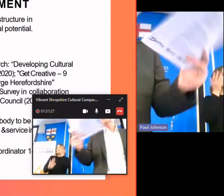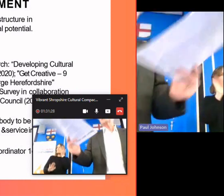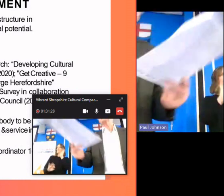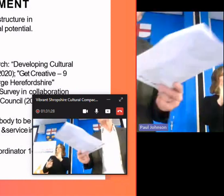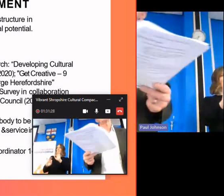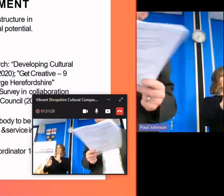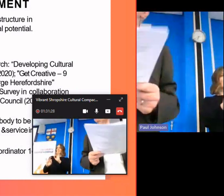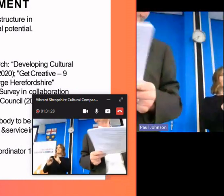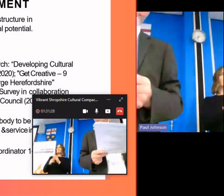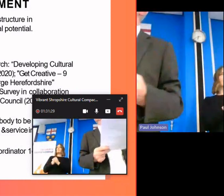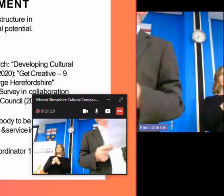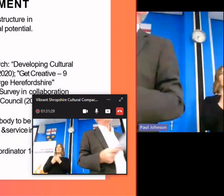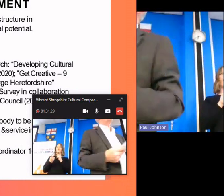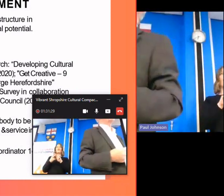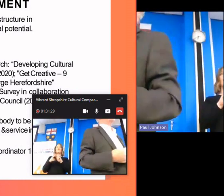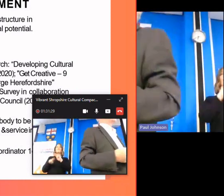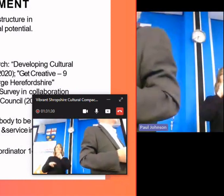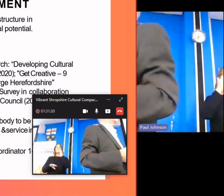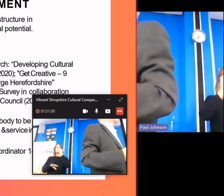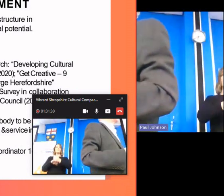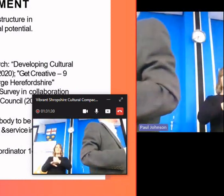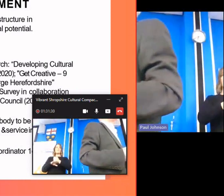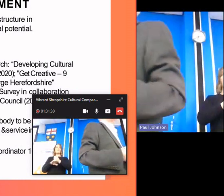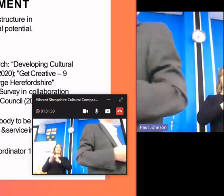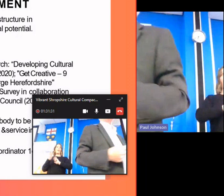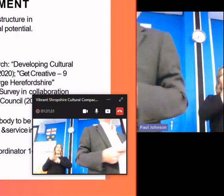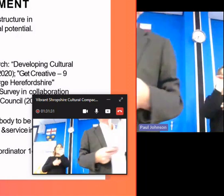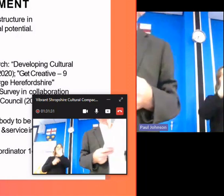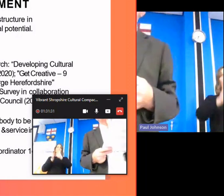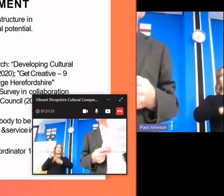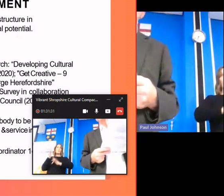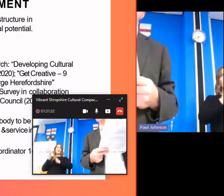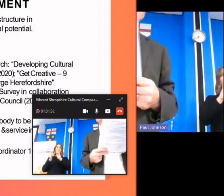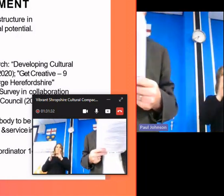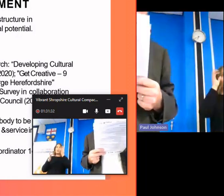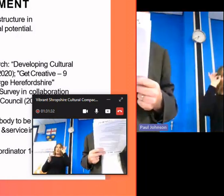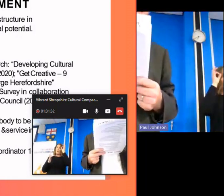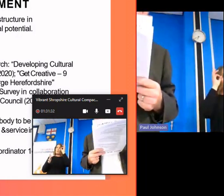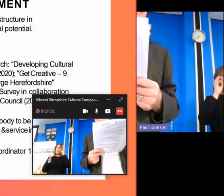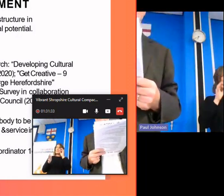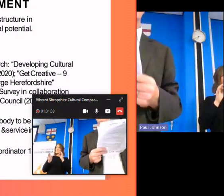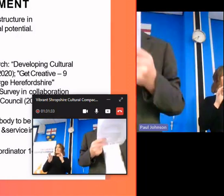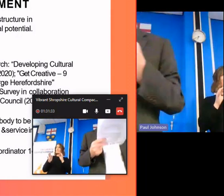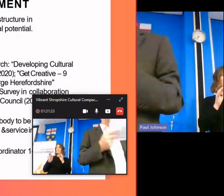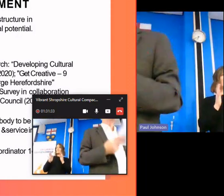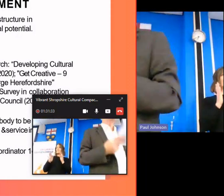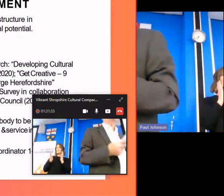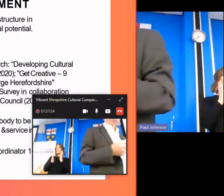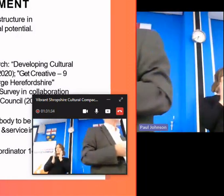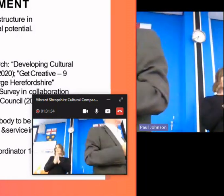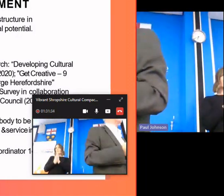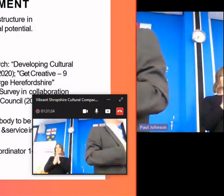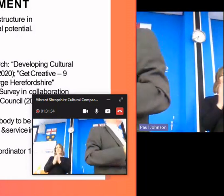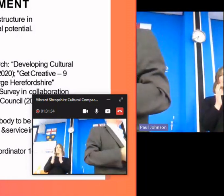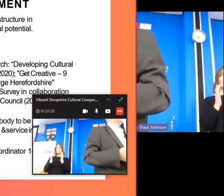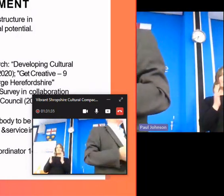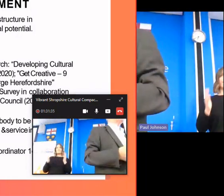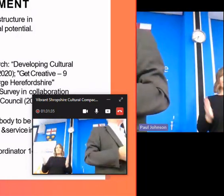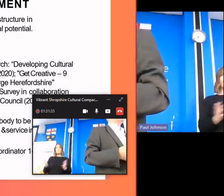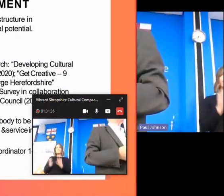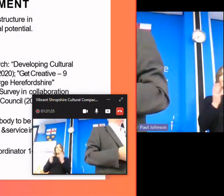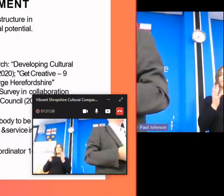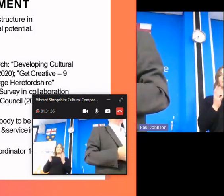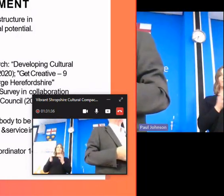if you're going to actually um set up a uh a culture site for a county then uh really trying to uh